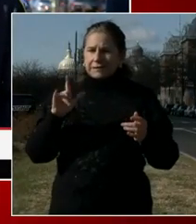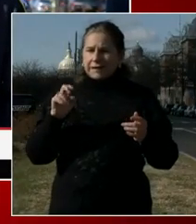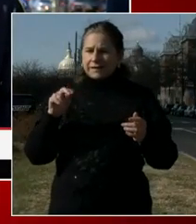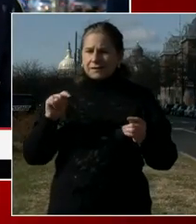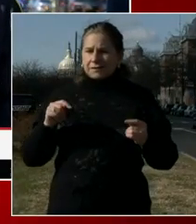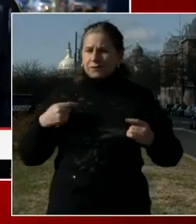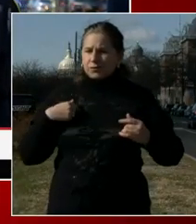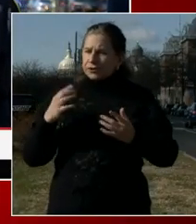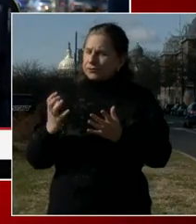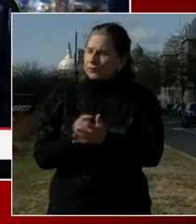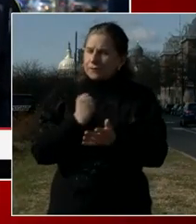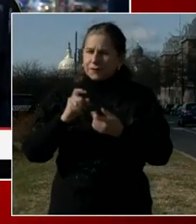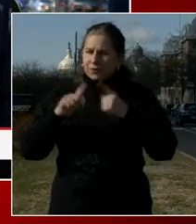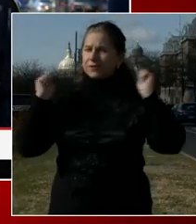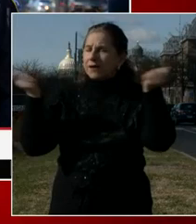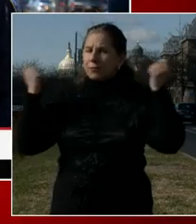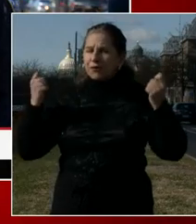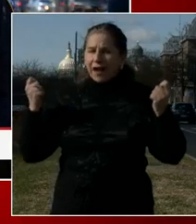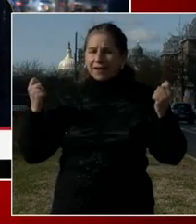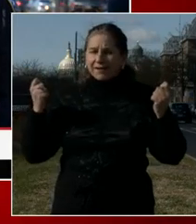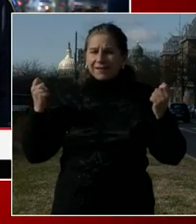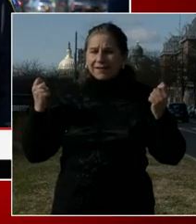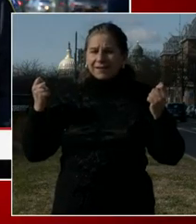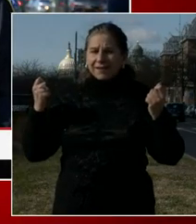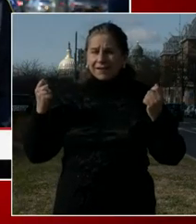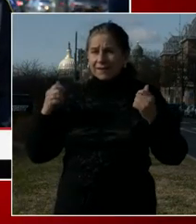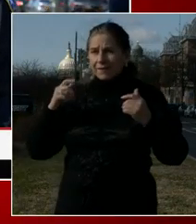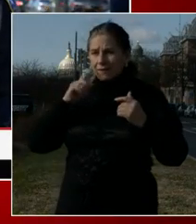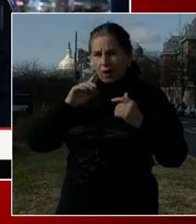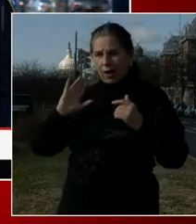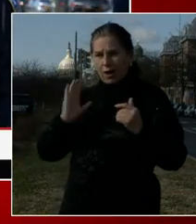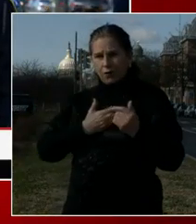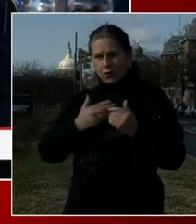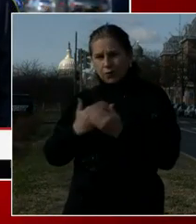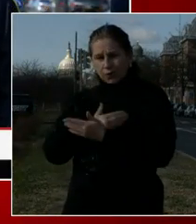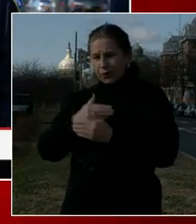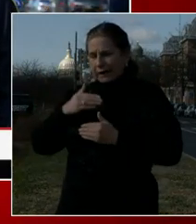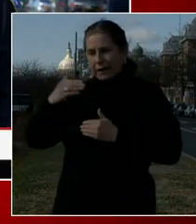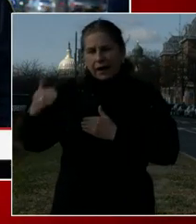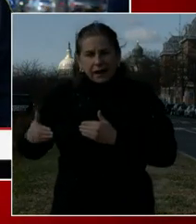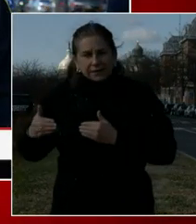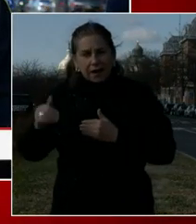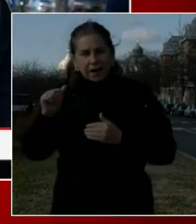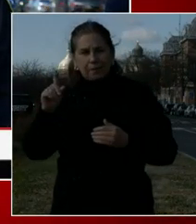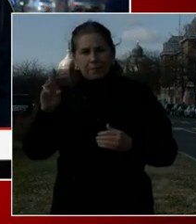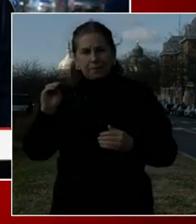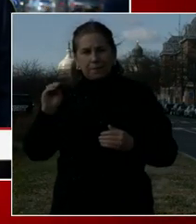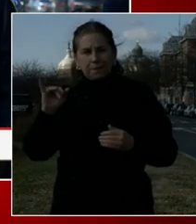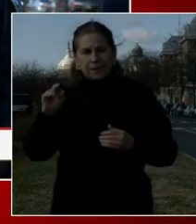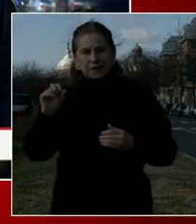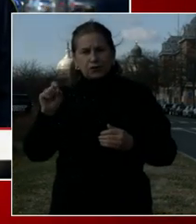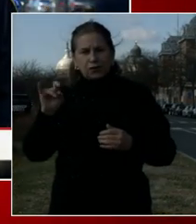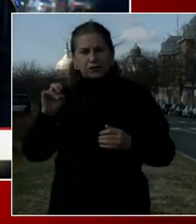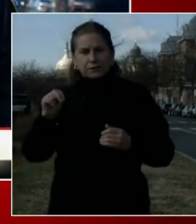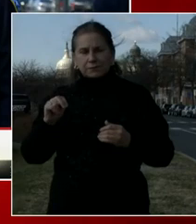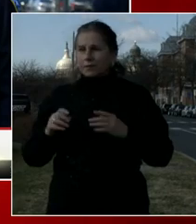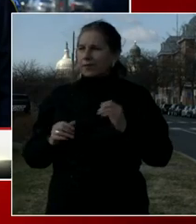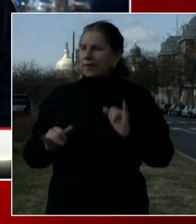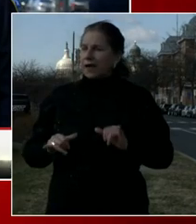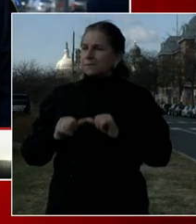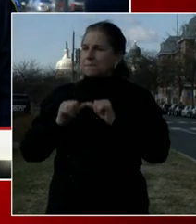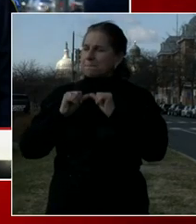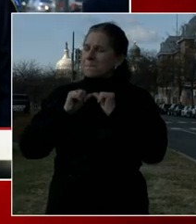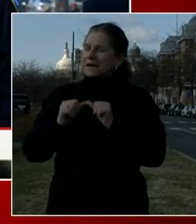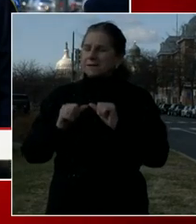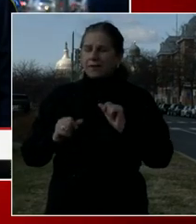to celebrate the incoming administration, as well as the enduring spirit of our democracy. We,